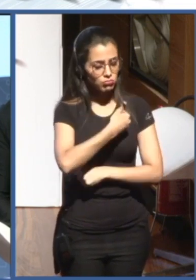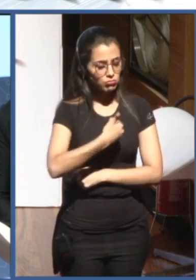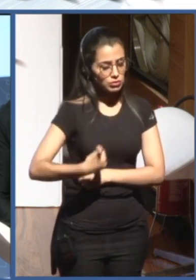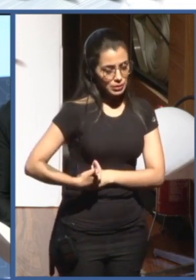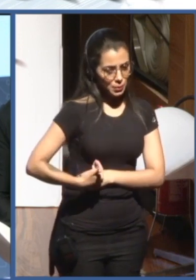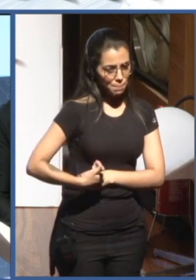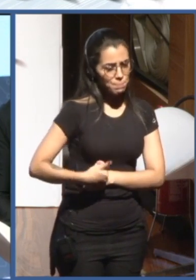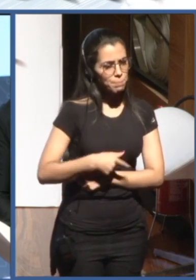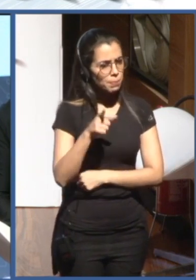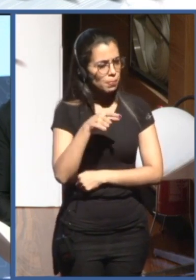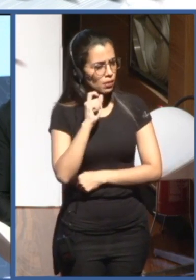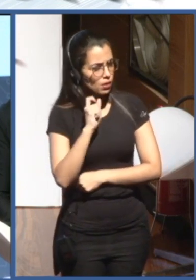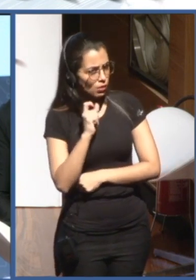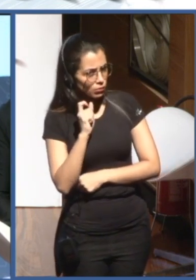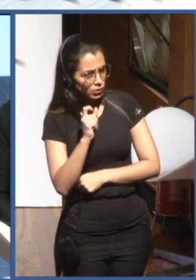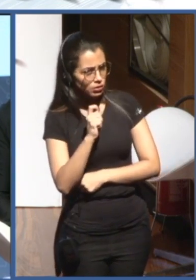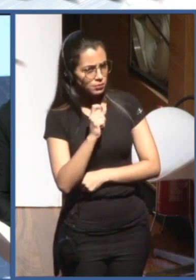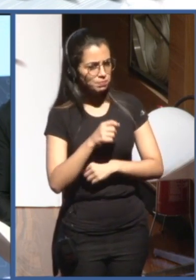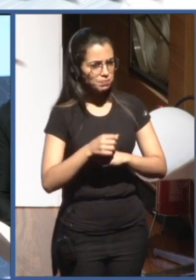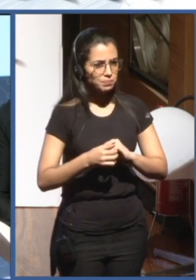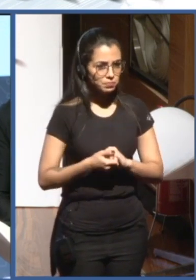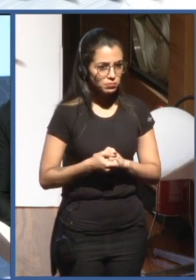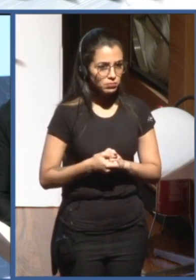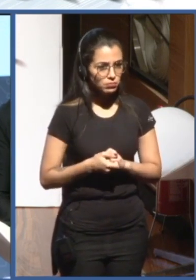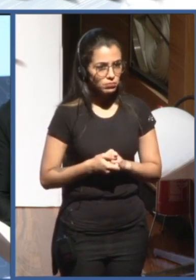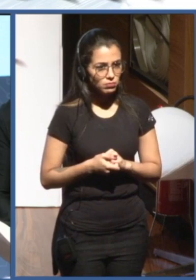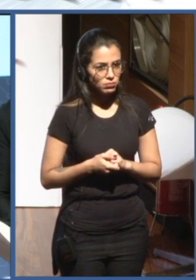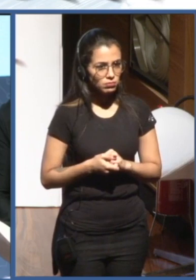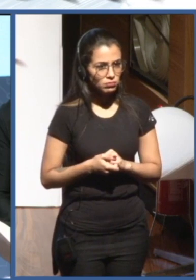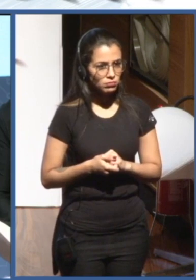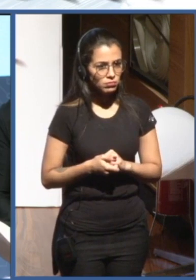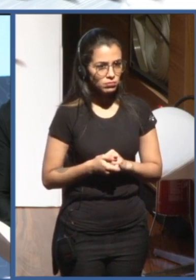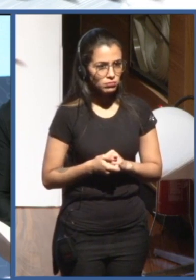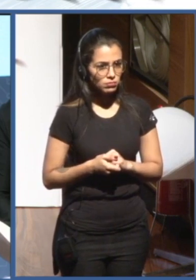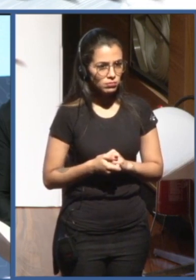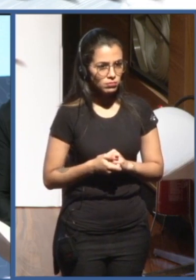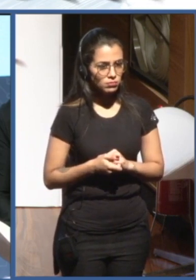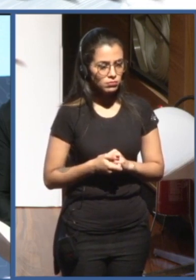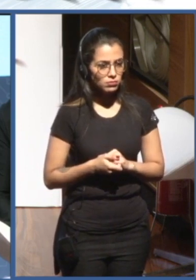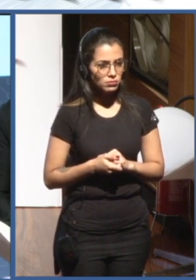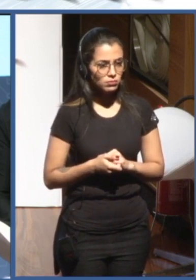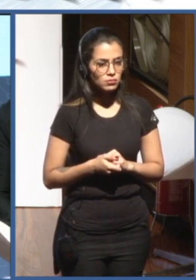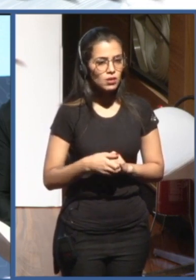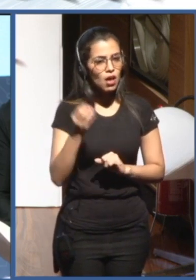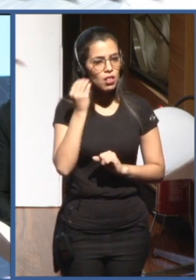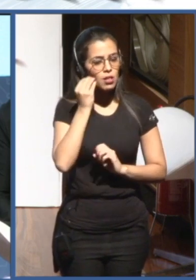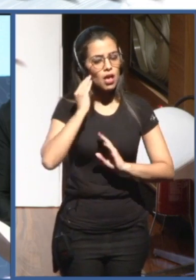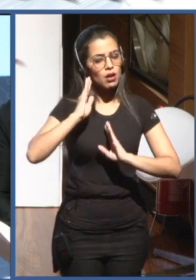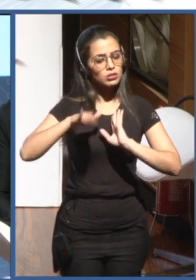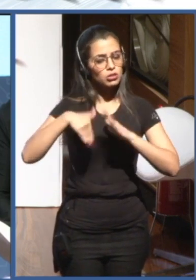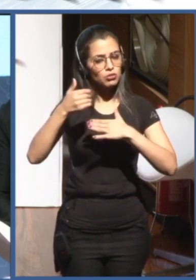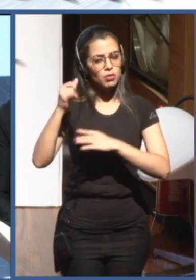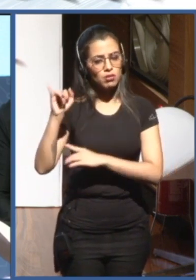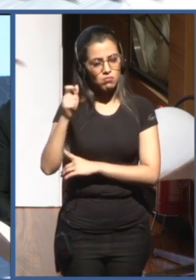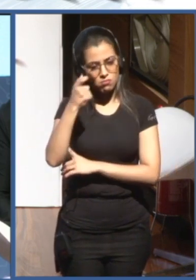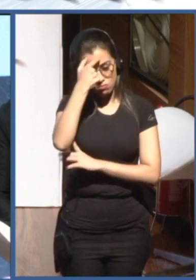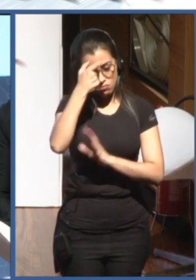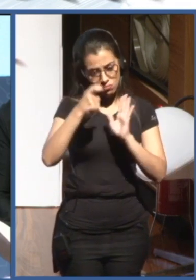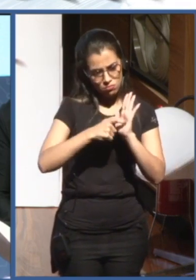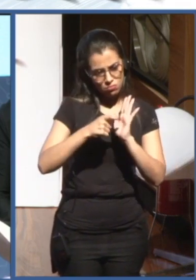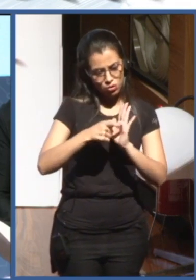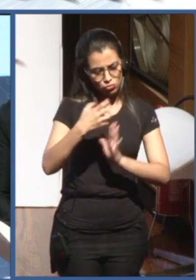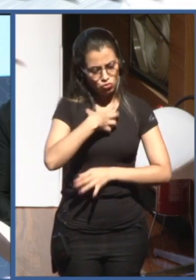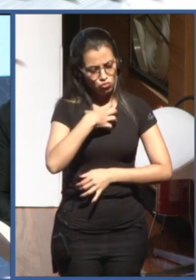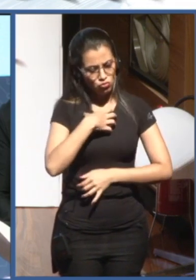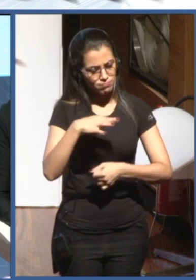out a type of AI that is going to be innovative, but also trustworthy and respectful of human rights. So, in